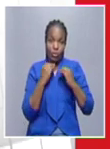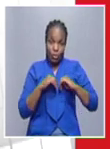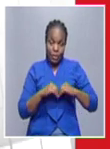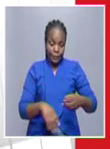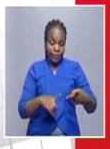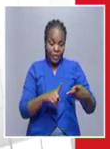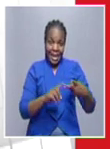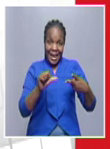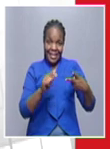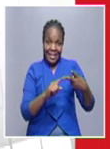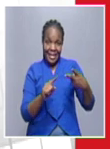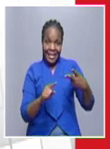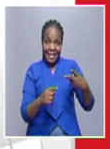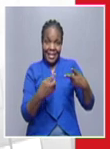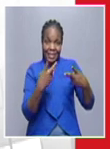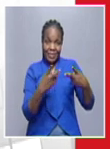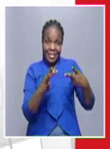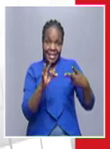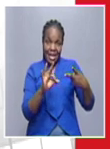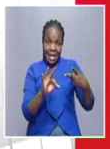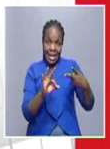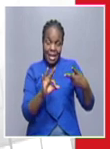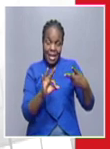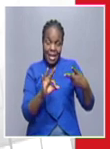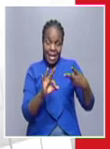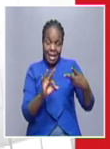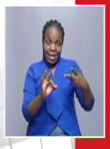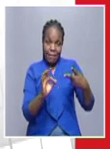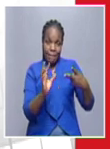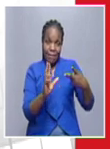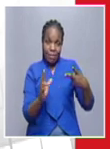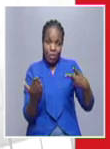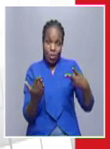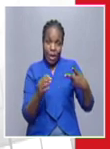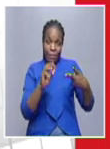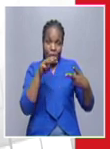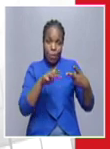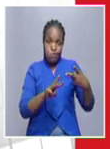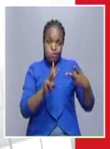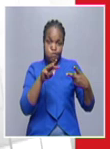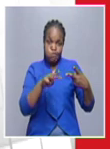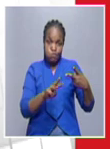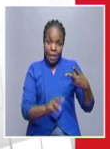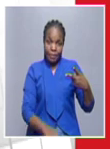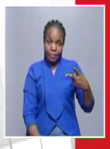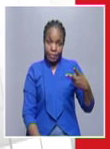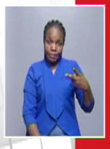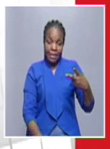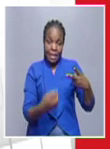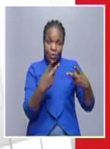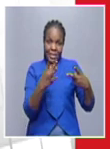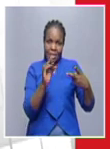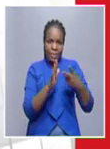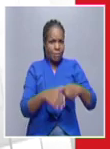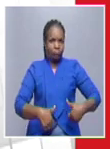29 cases of the antigen that were missed uh were at valvis bay 28 had recovered